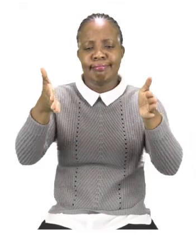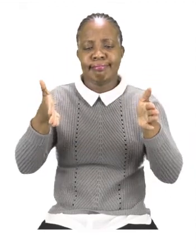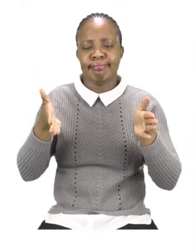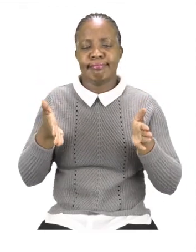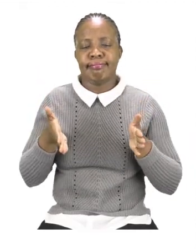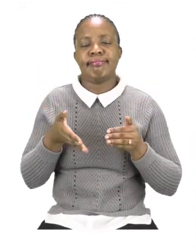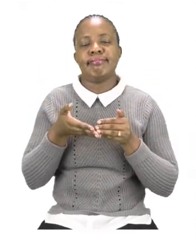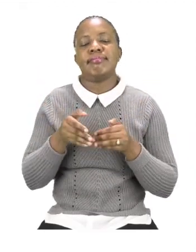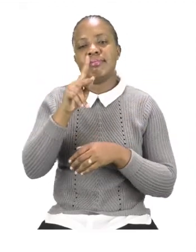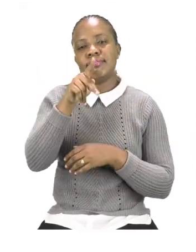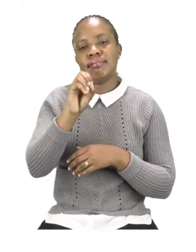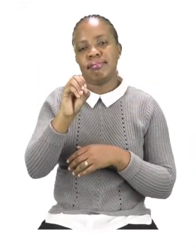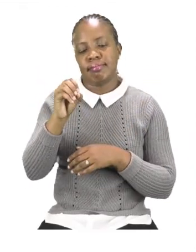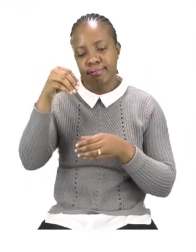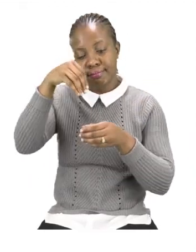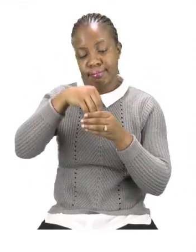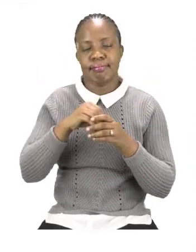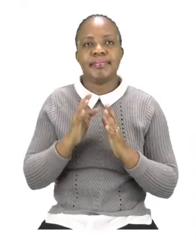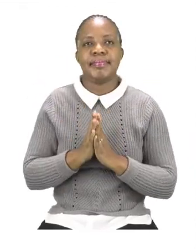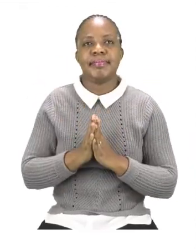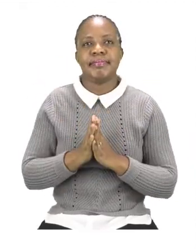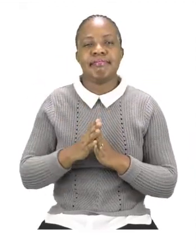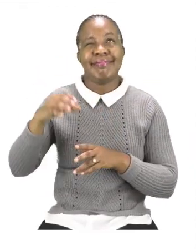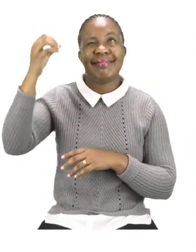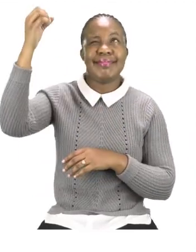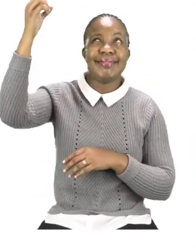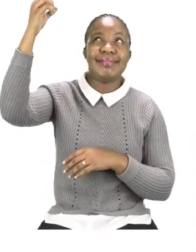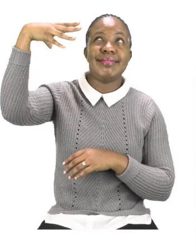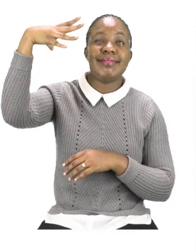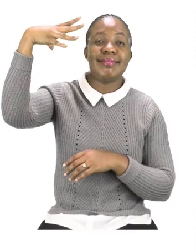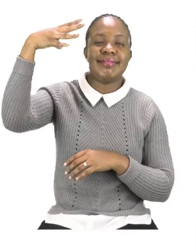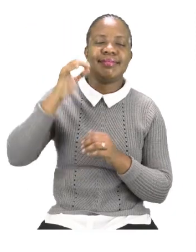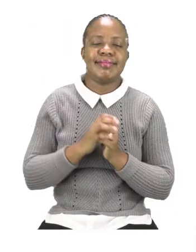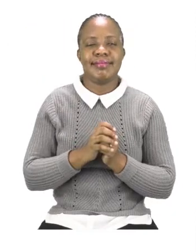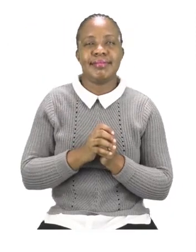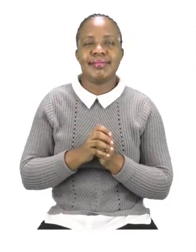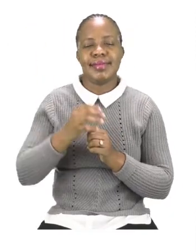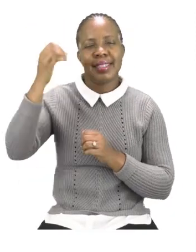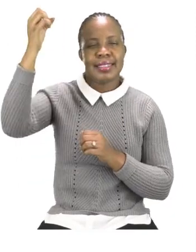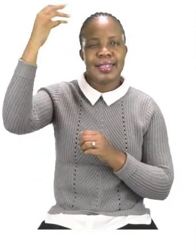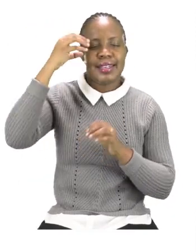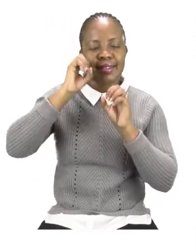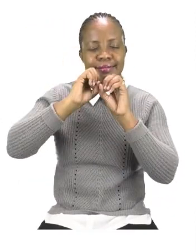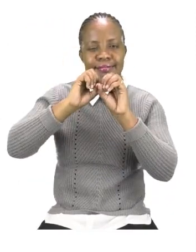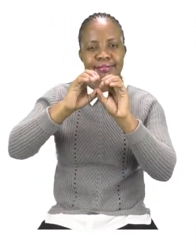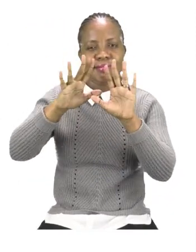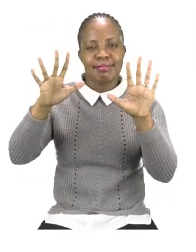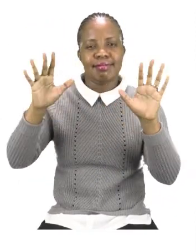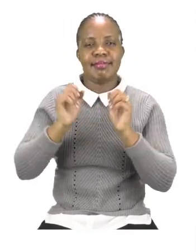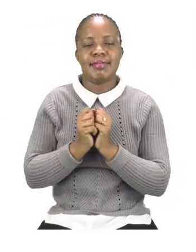Sun. We all know the sun because the sun shines in